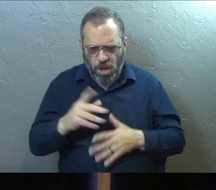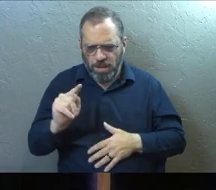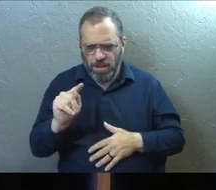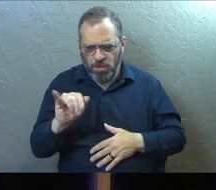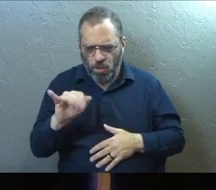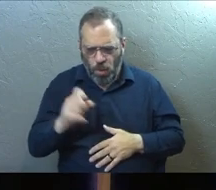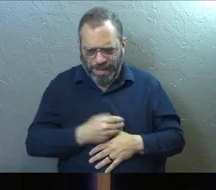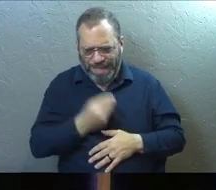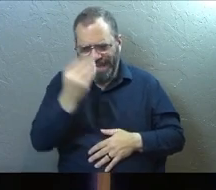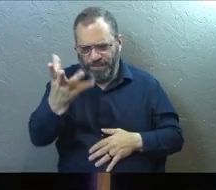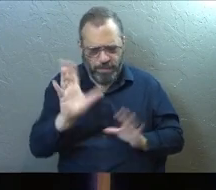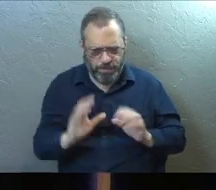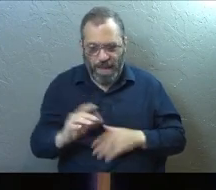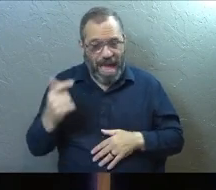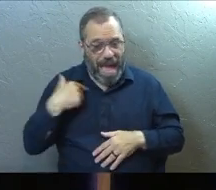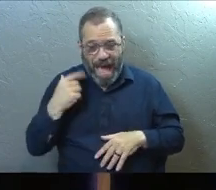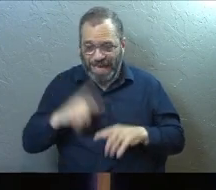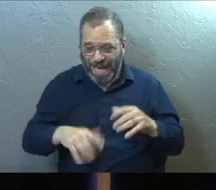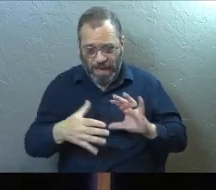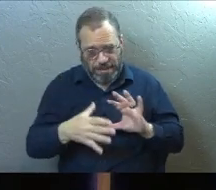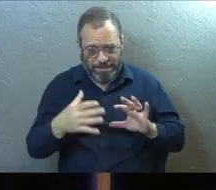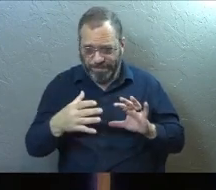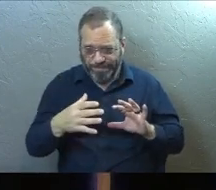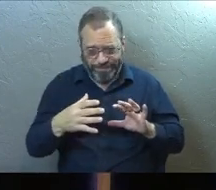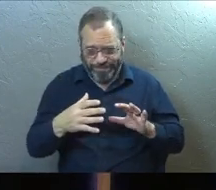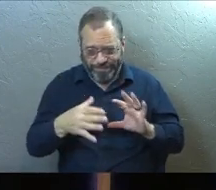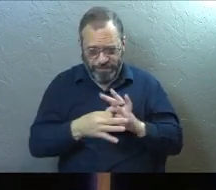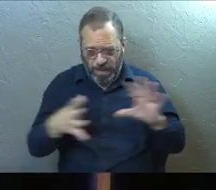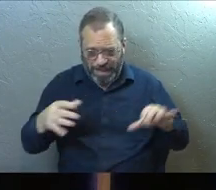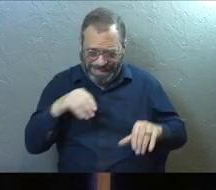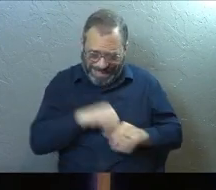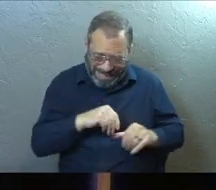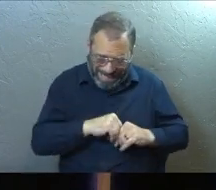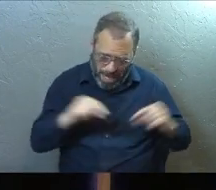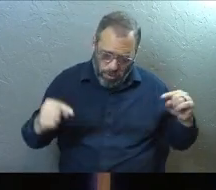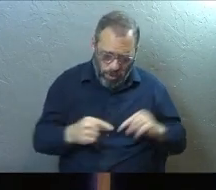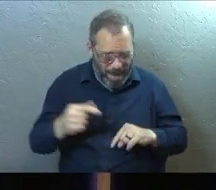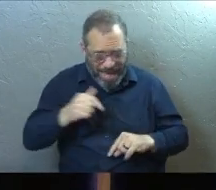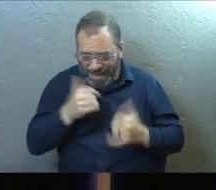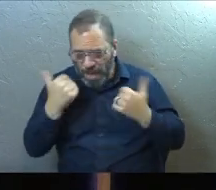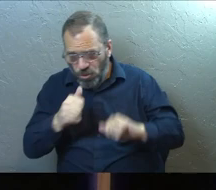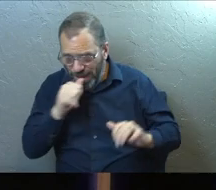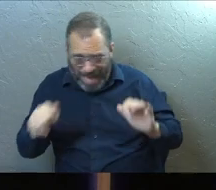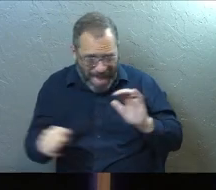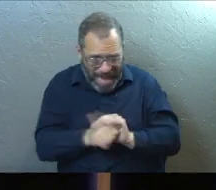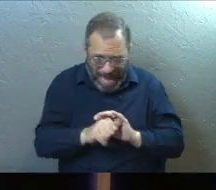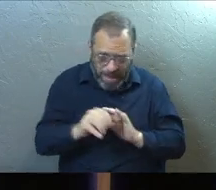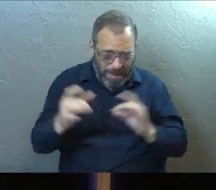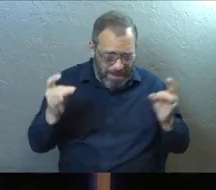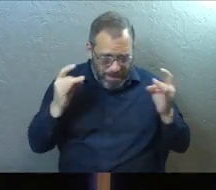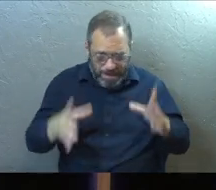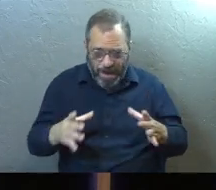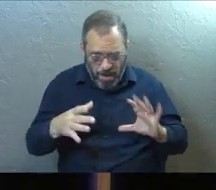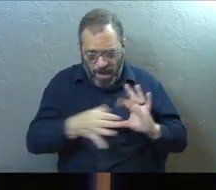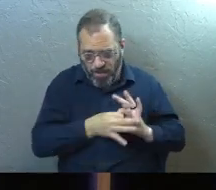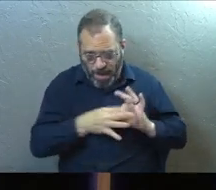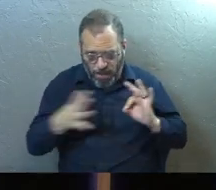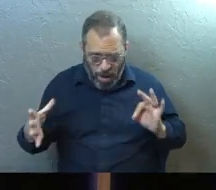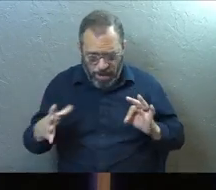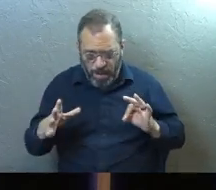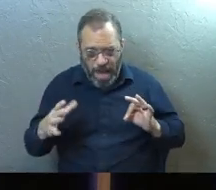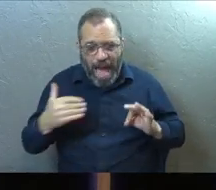toys. I cannot part with them without inward bleeding. And I, I do not try to hide from thee the terror of the parting.